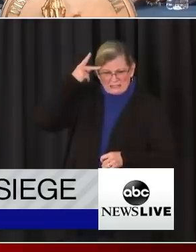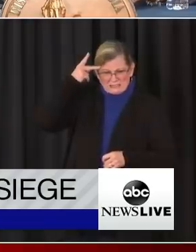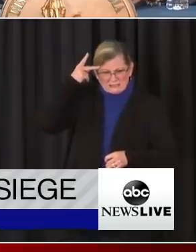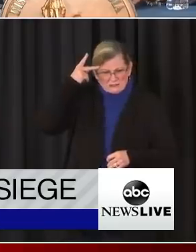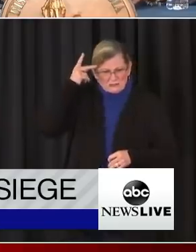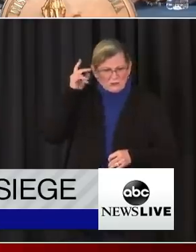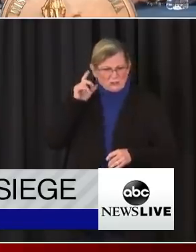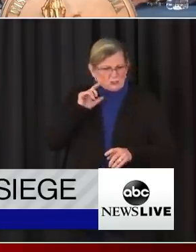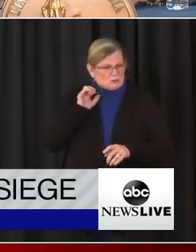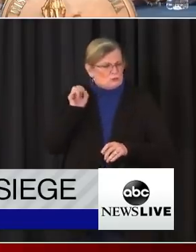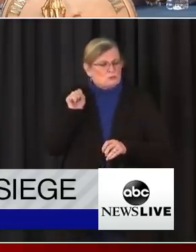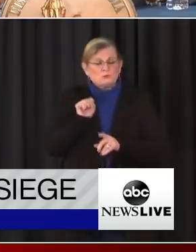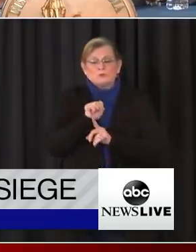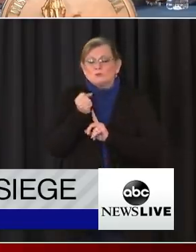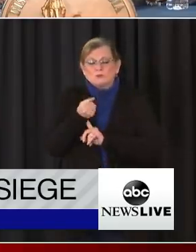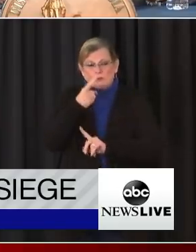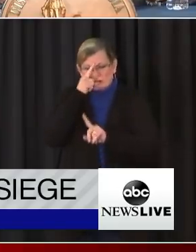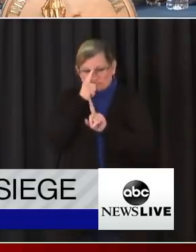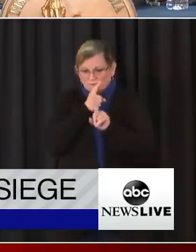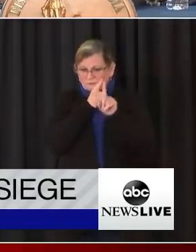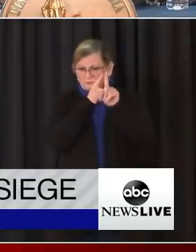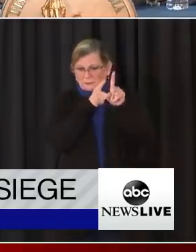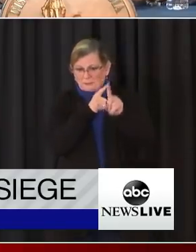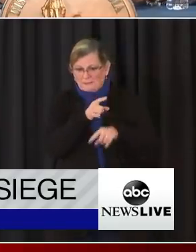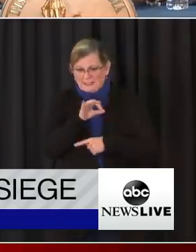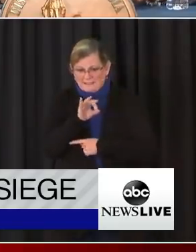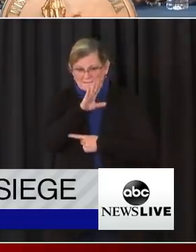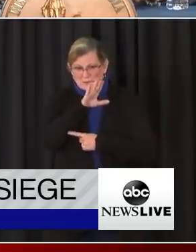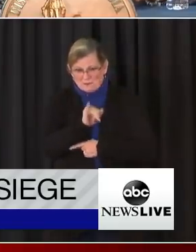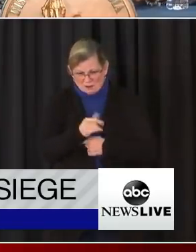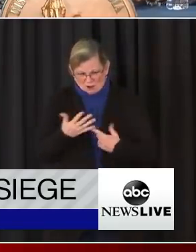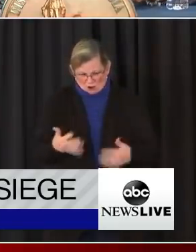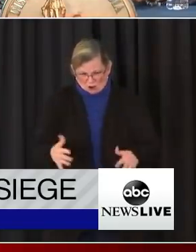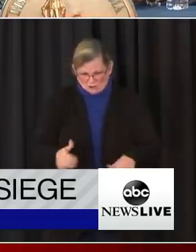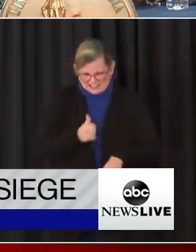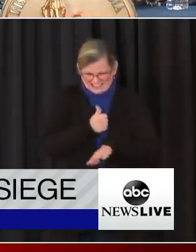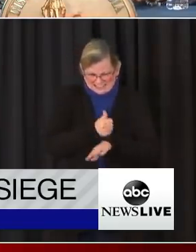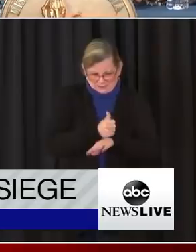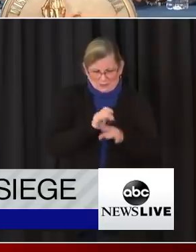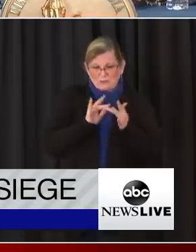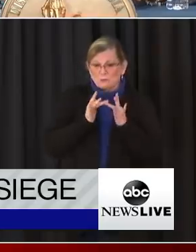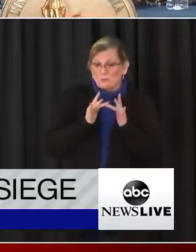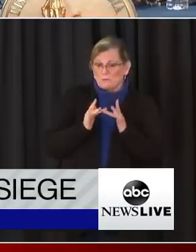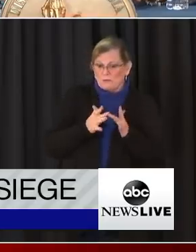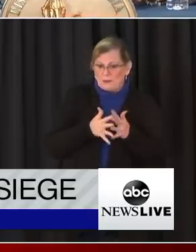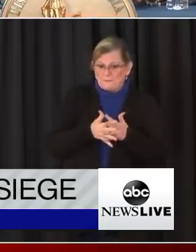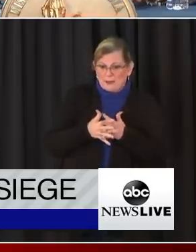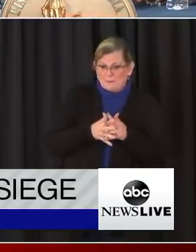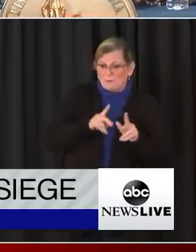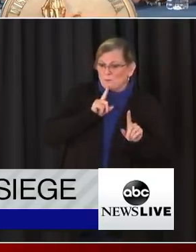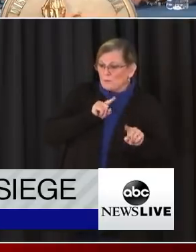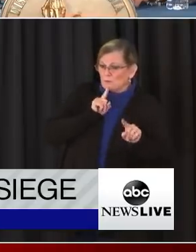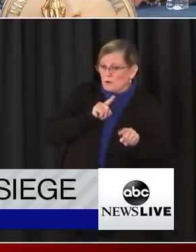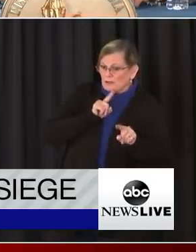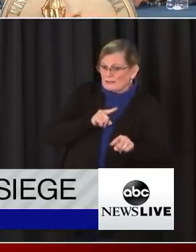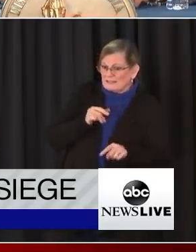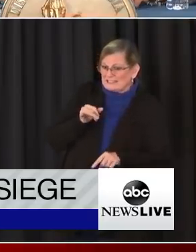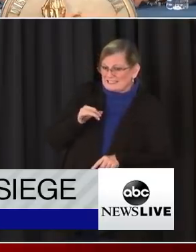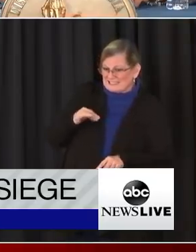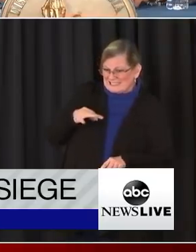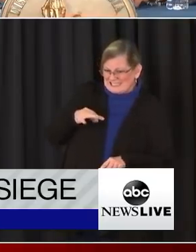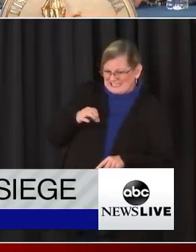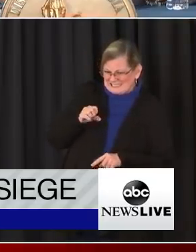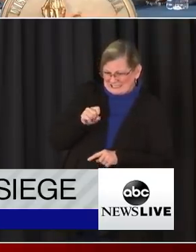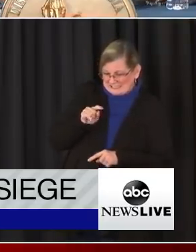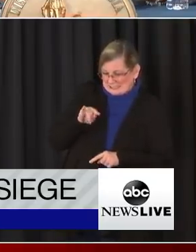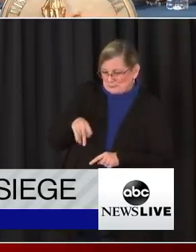social objectives. The FBI has already set up a website where Americans can report tips, and